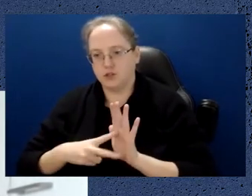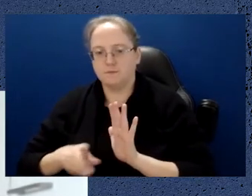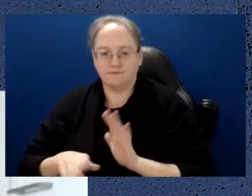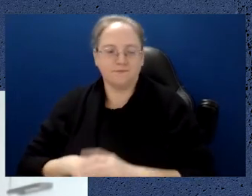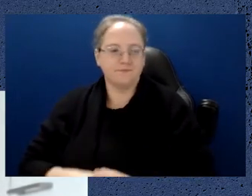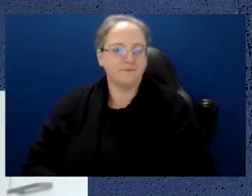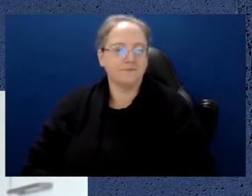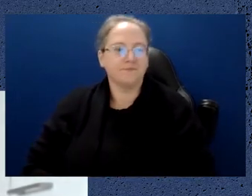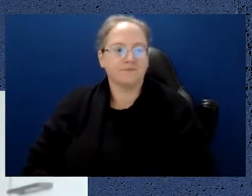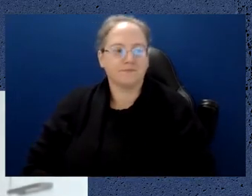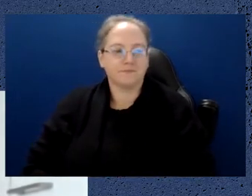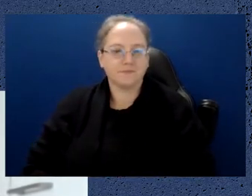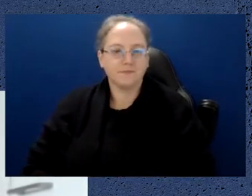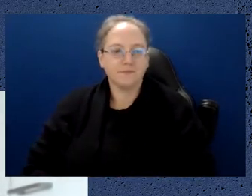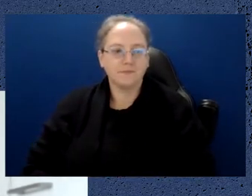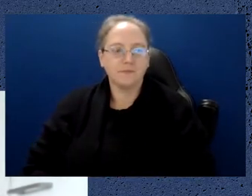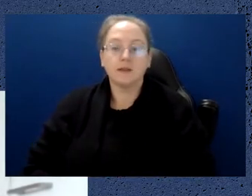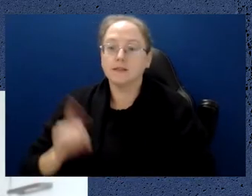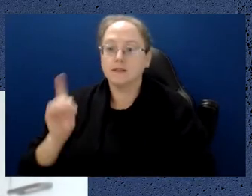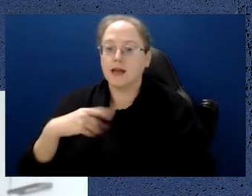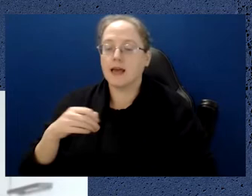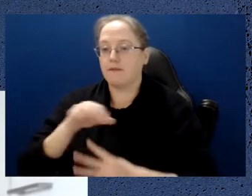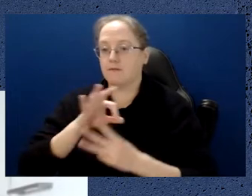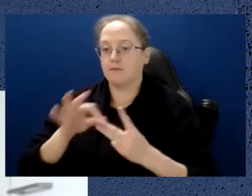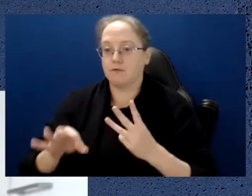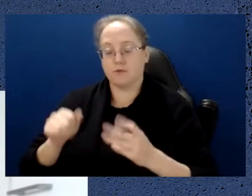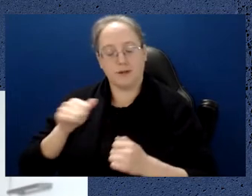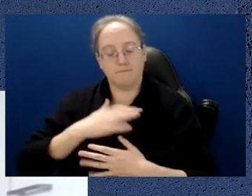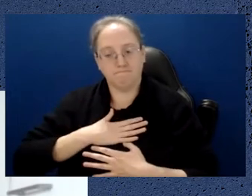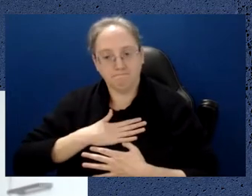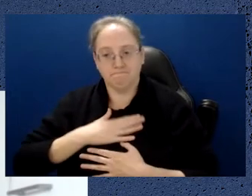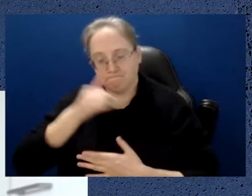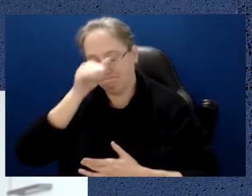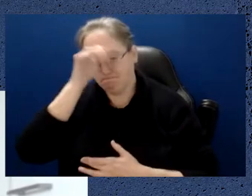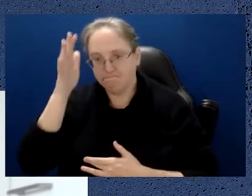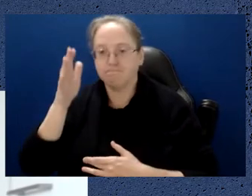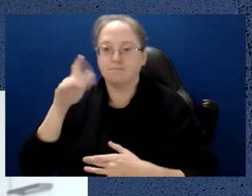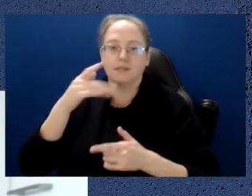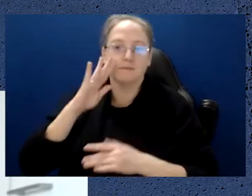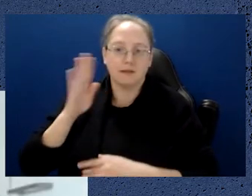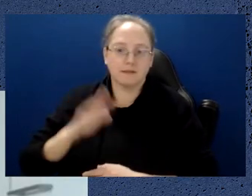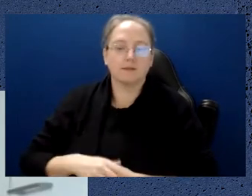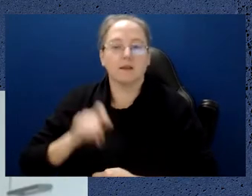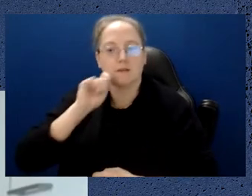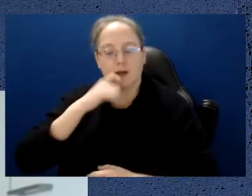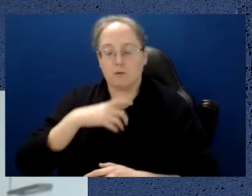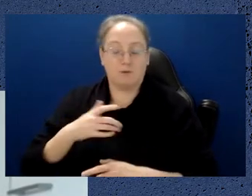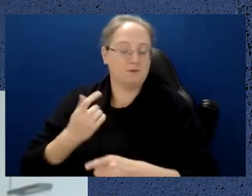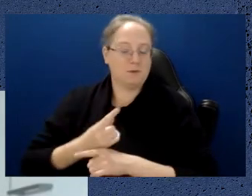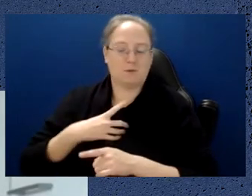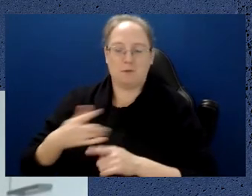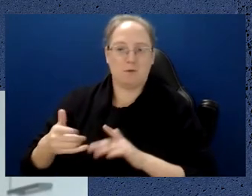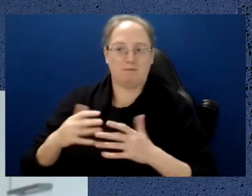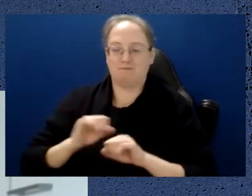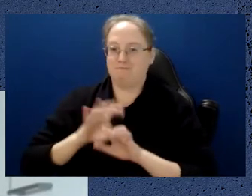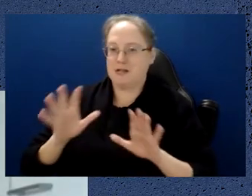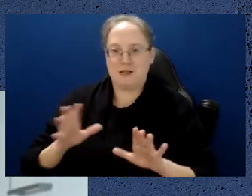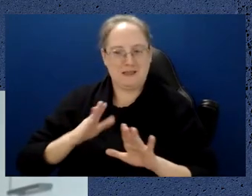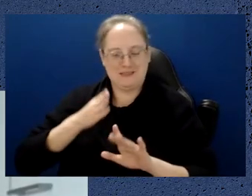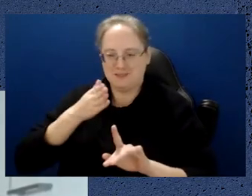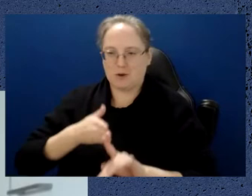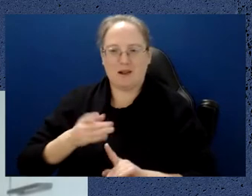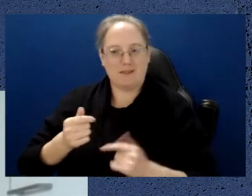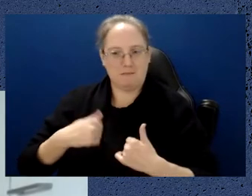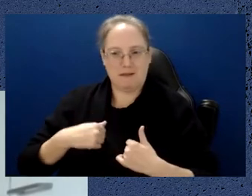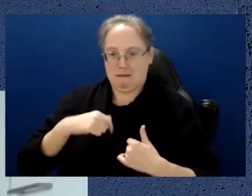So we have three very distinguished speakers today, and they will do the topic way more justice than I can by trying to say too